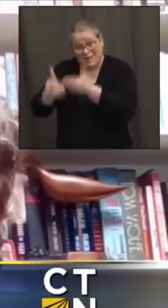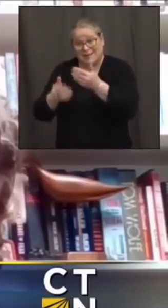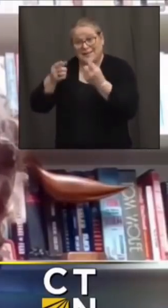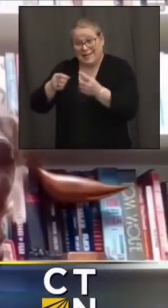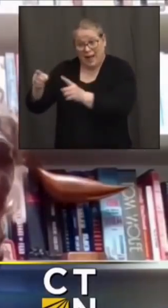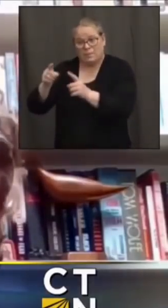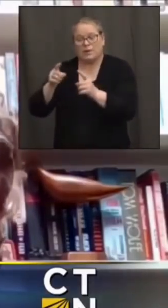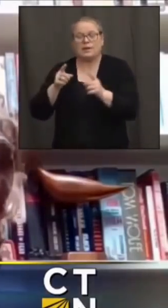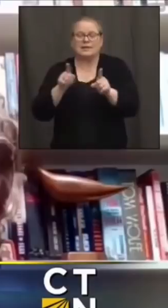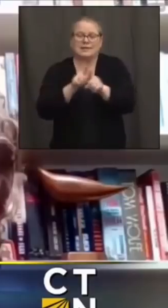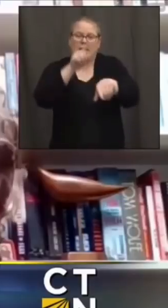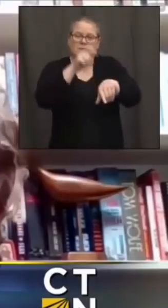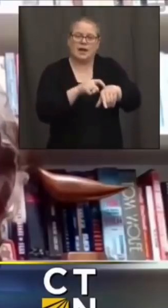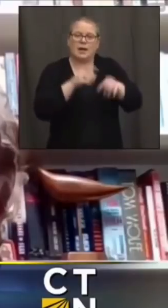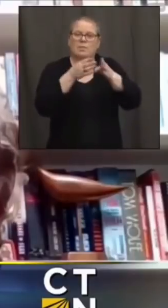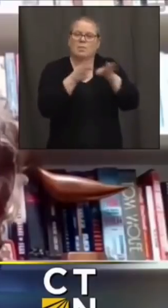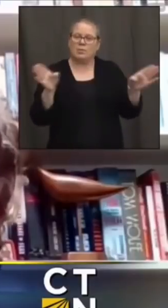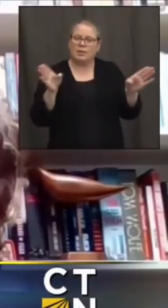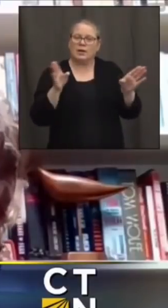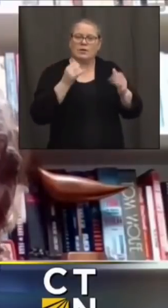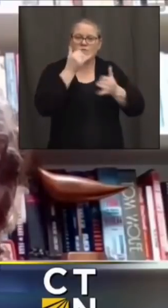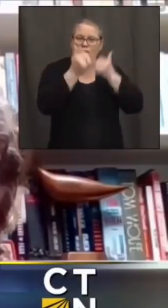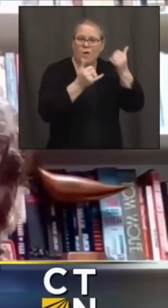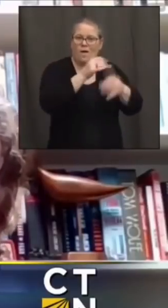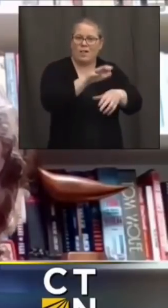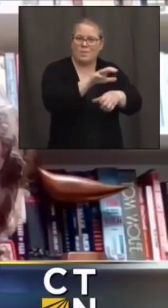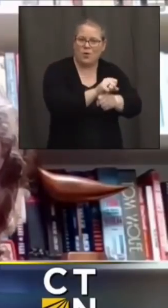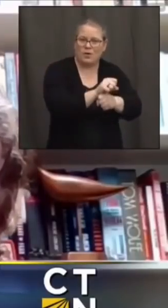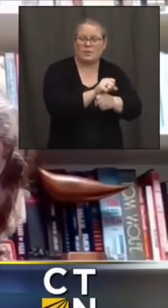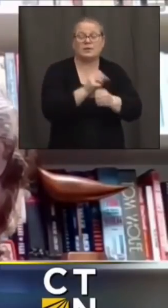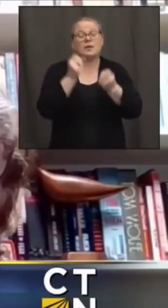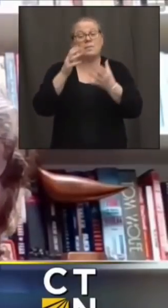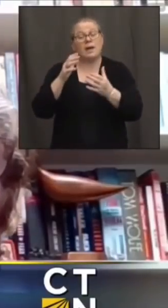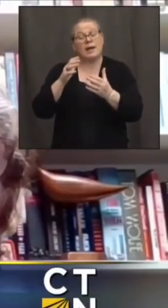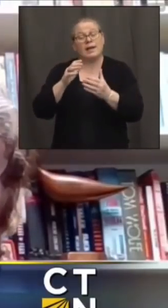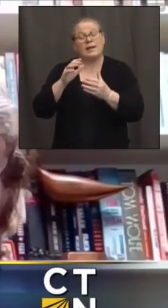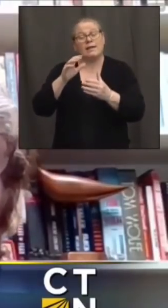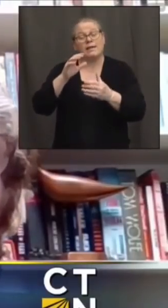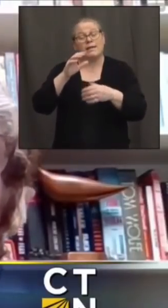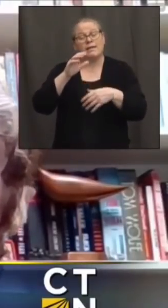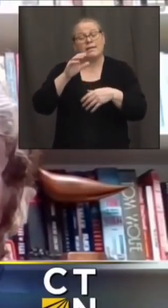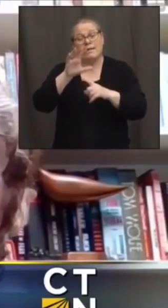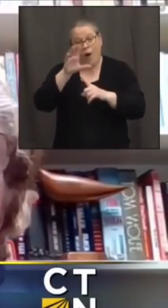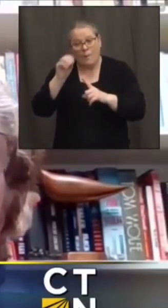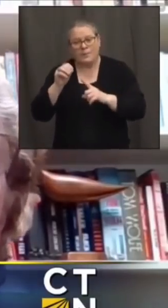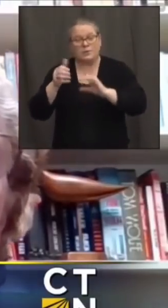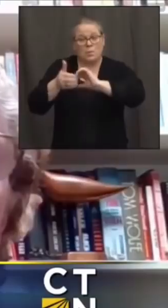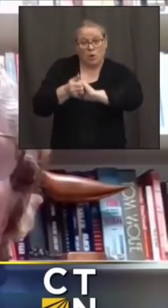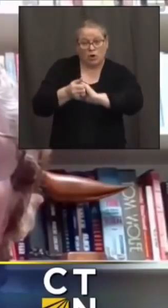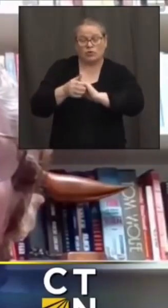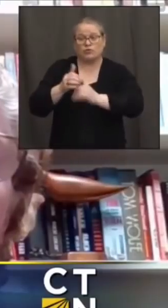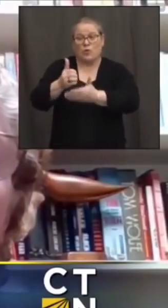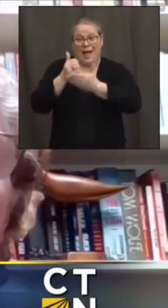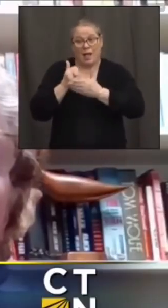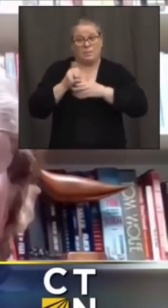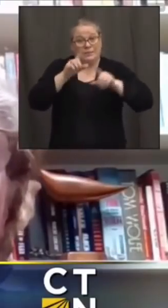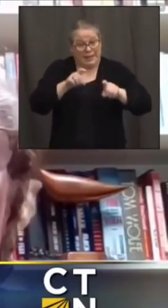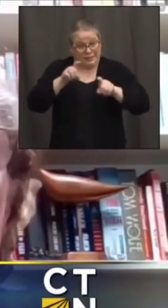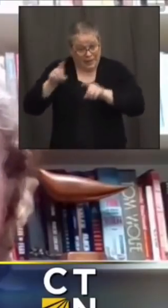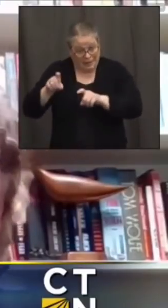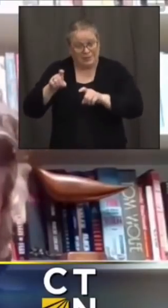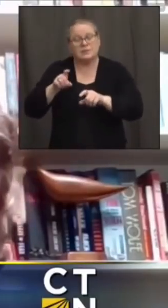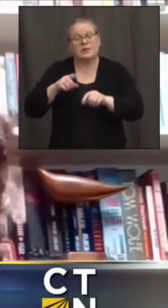um provider partners vaccinating vaccinating partners that have been working with us on testing and um are